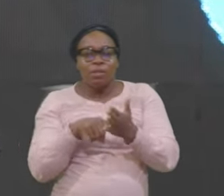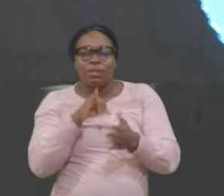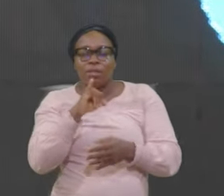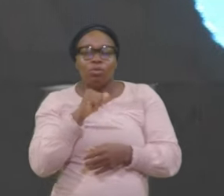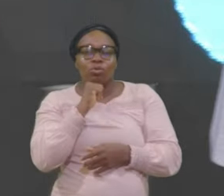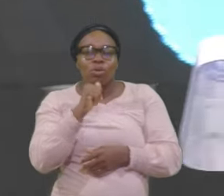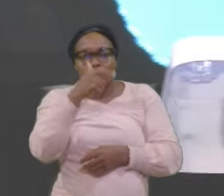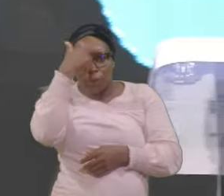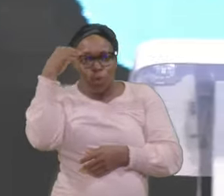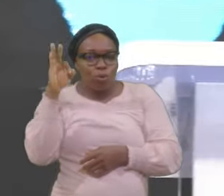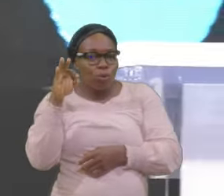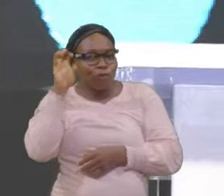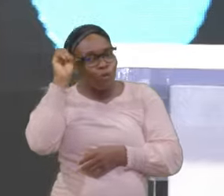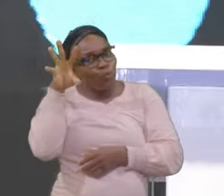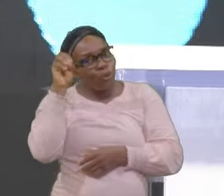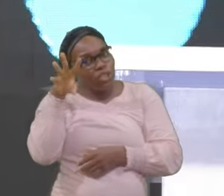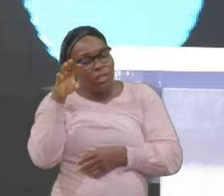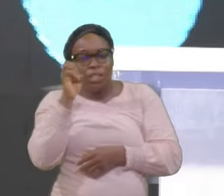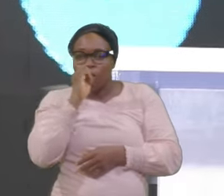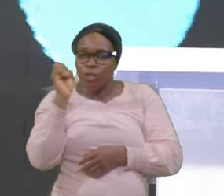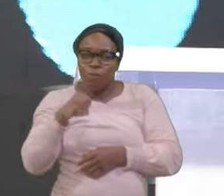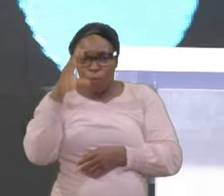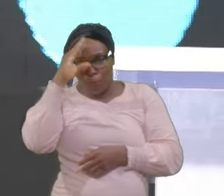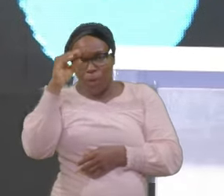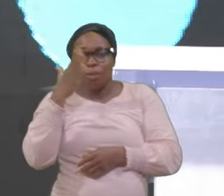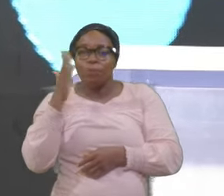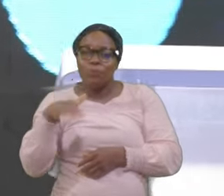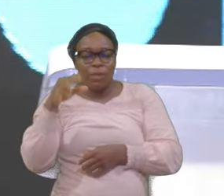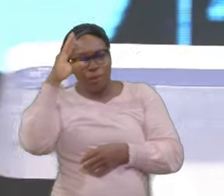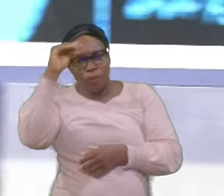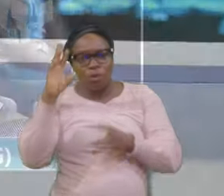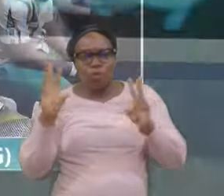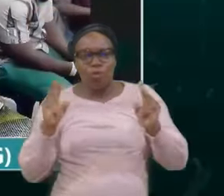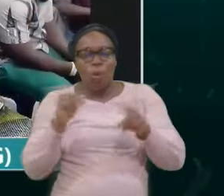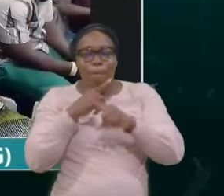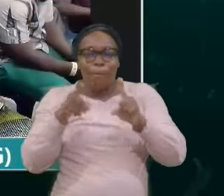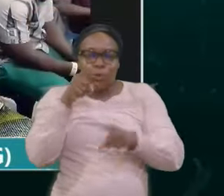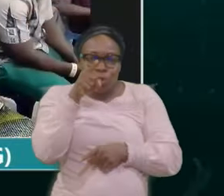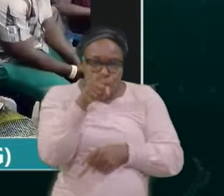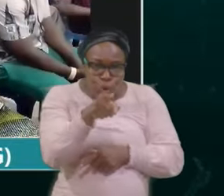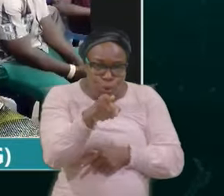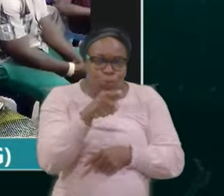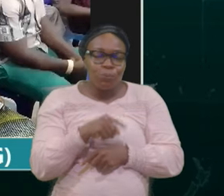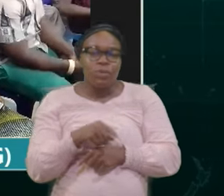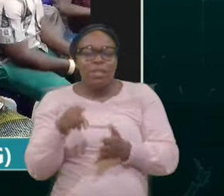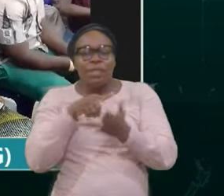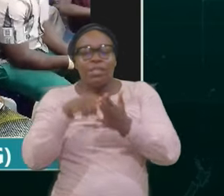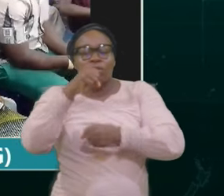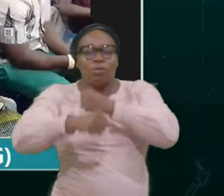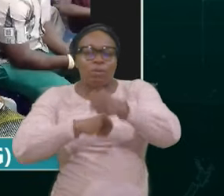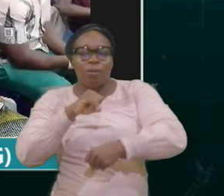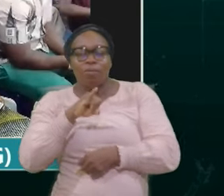and Wizard This Is You This suffering In Is not Because Of the